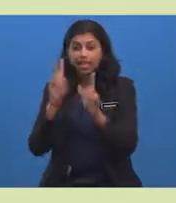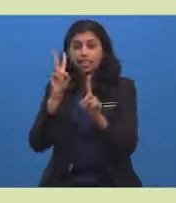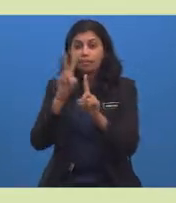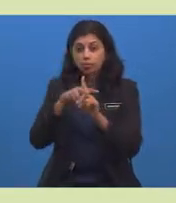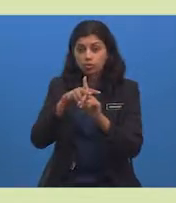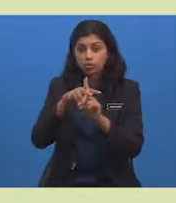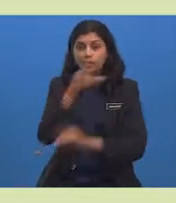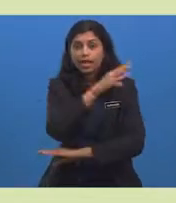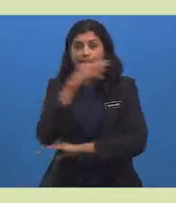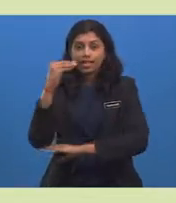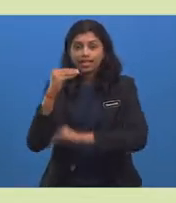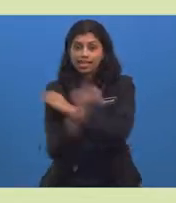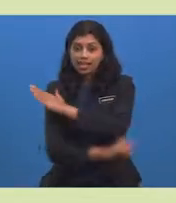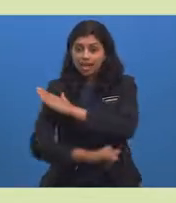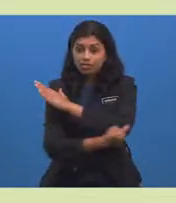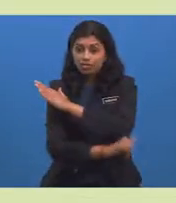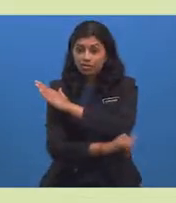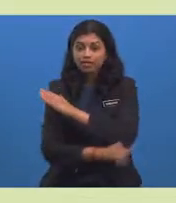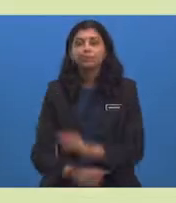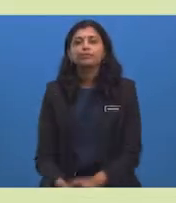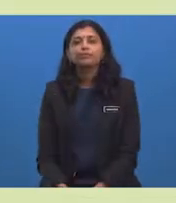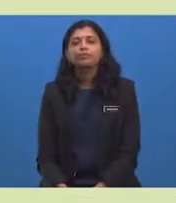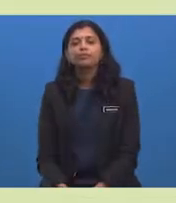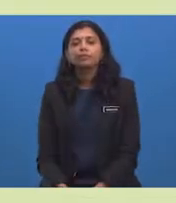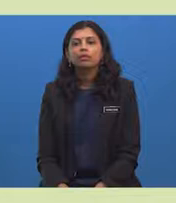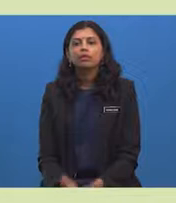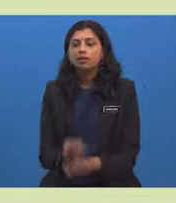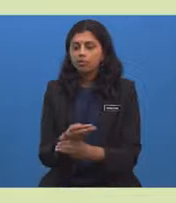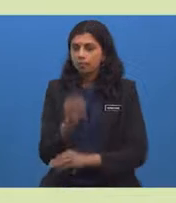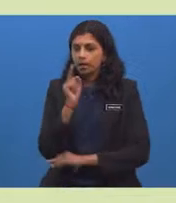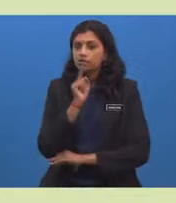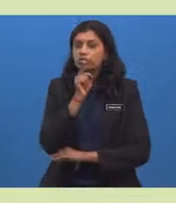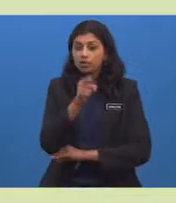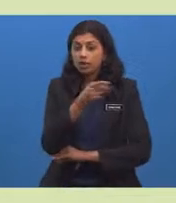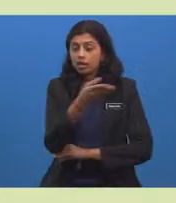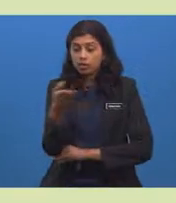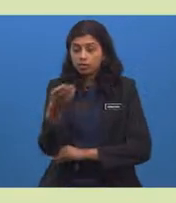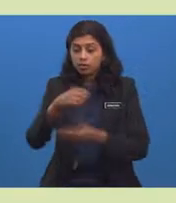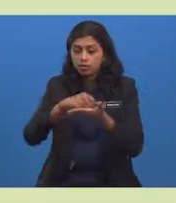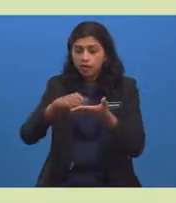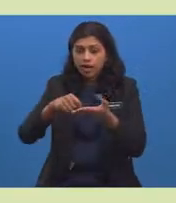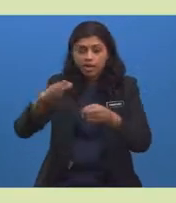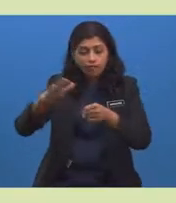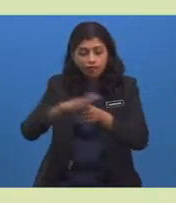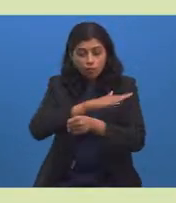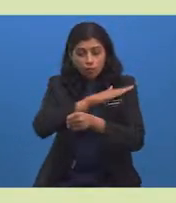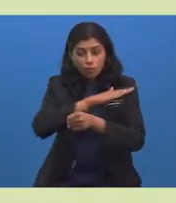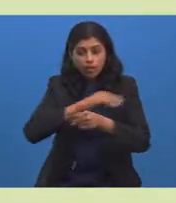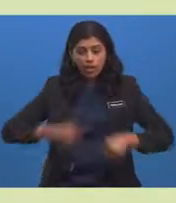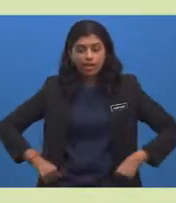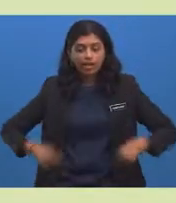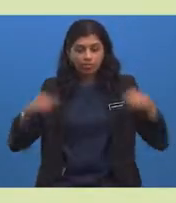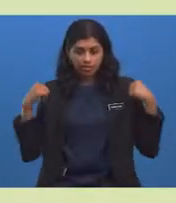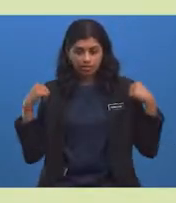the country Make sure you write the full address so that there will be no